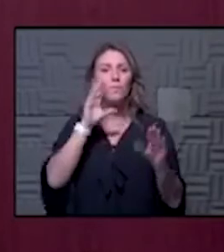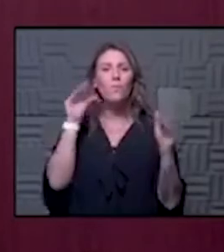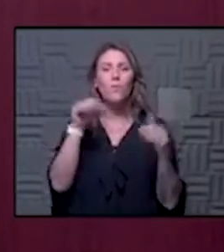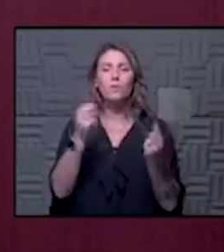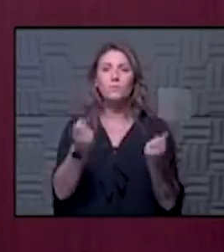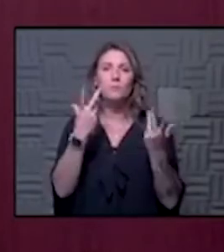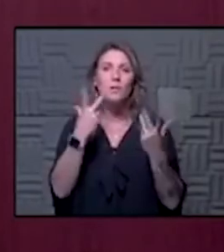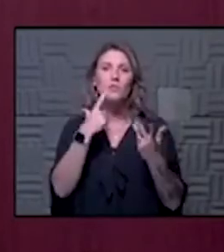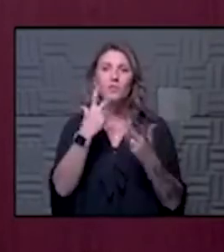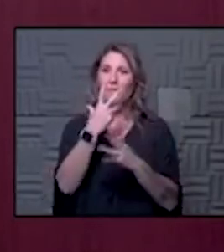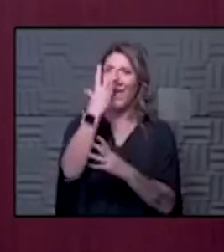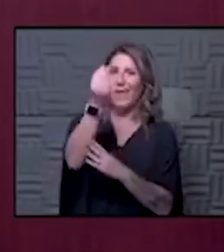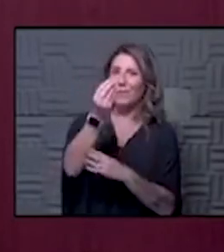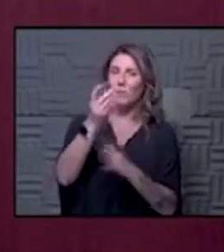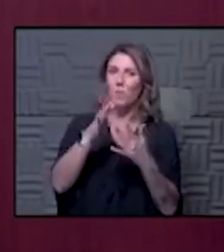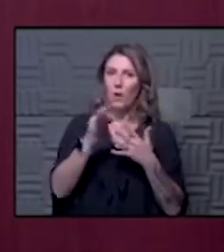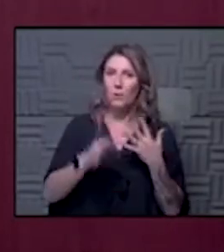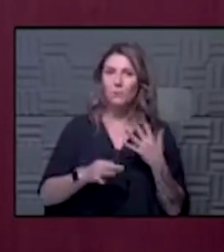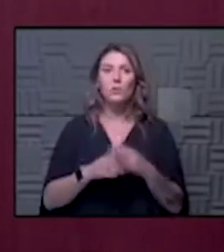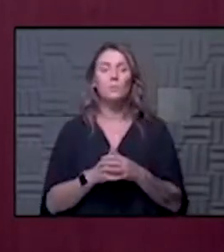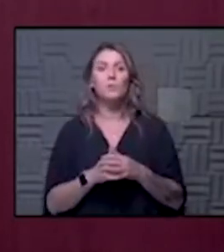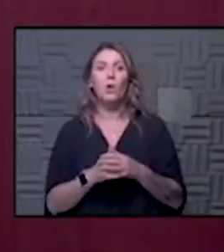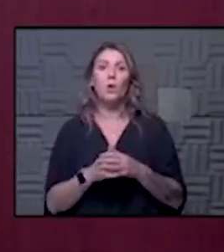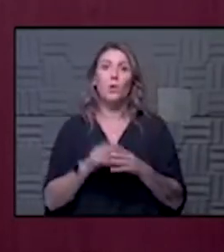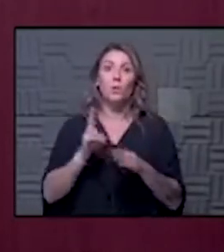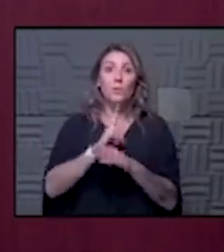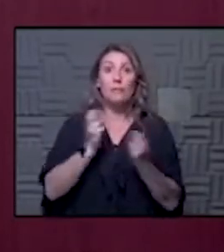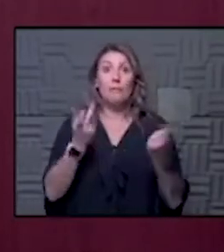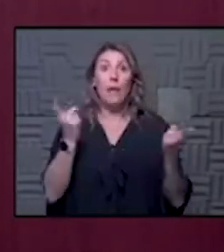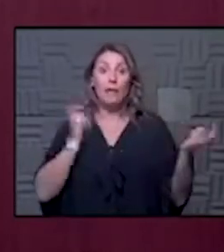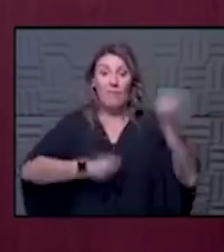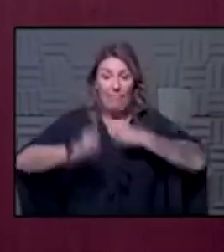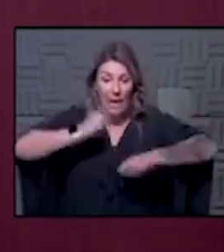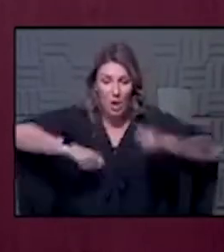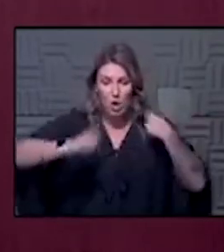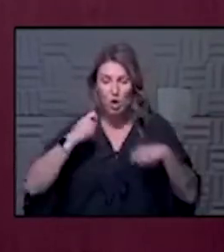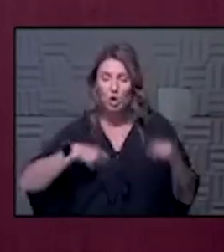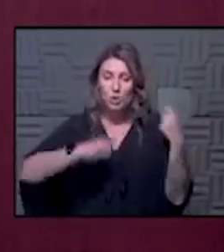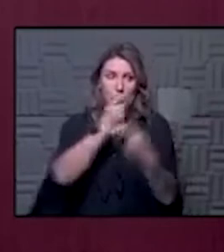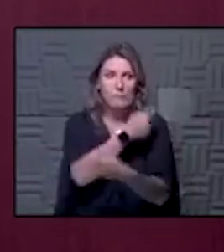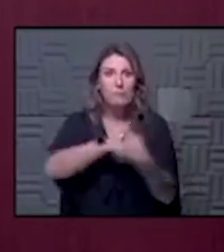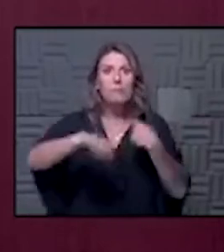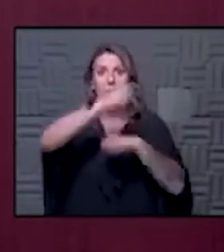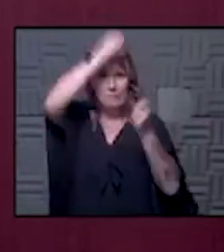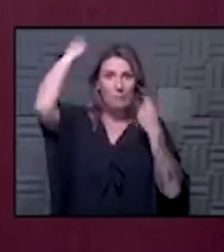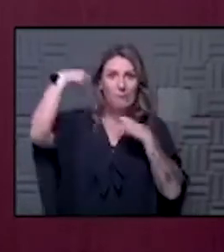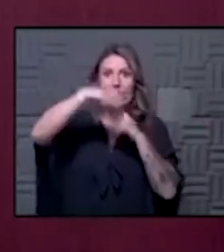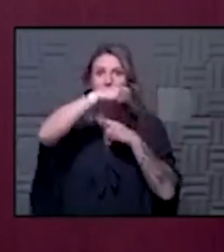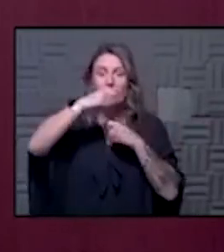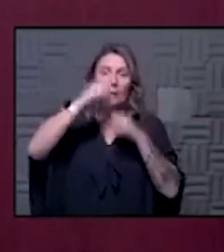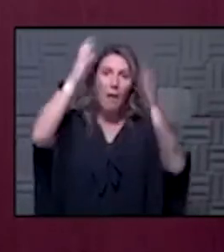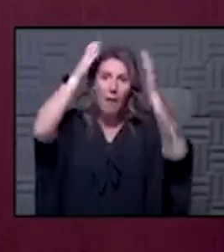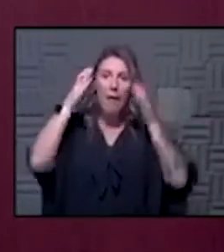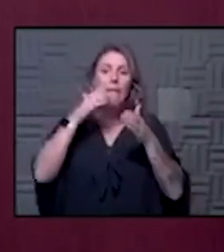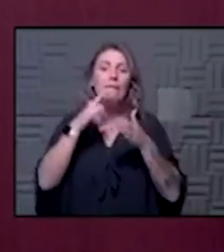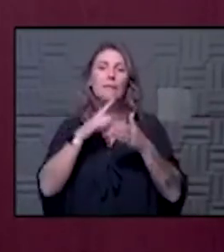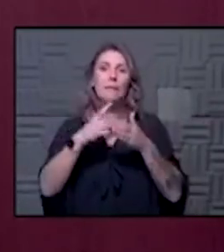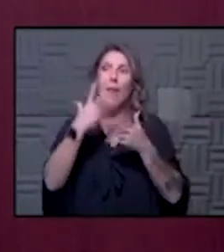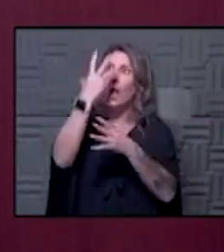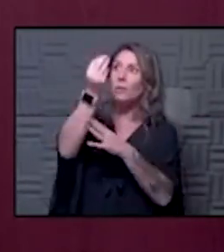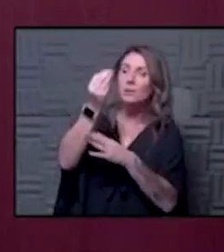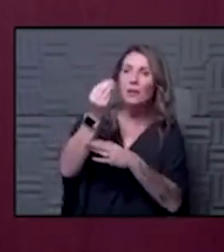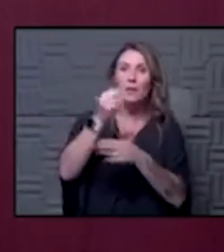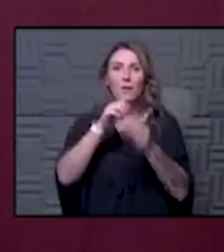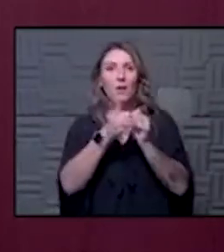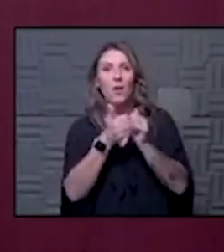as much as we can on outdoor options so layering up getting outdoors as much as people can do that avoiding crowded spaces looking